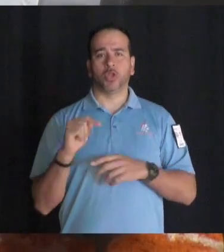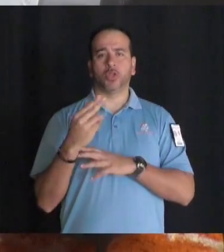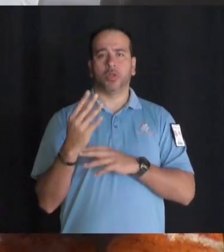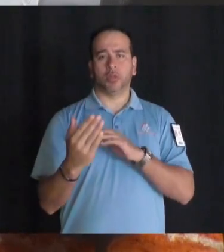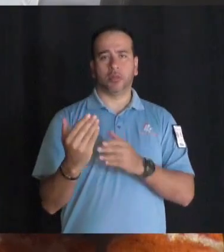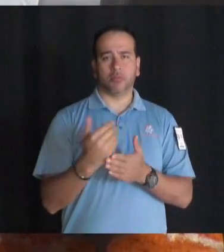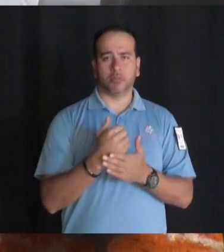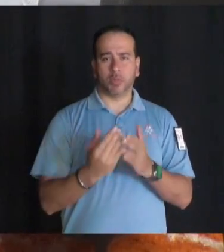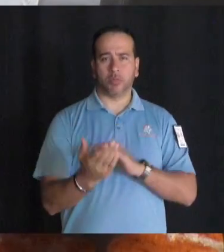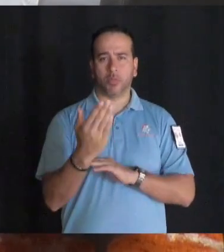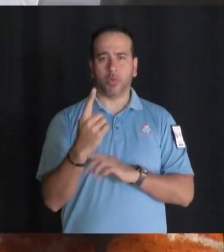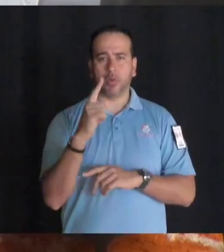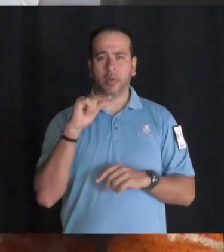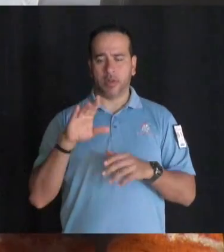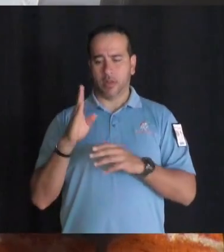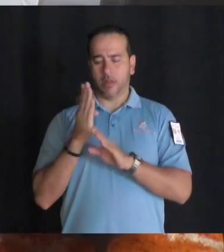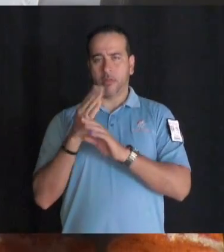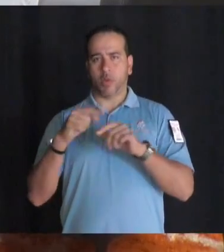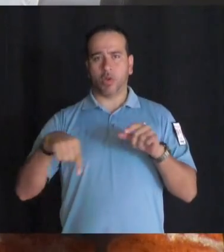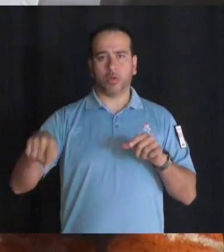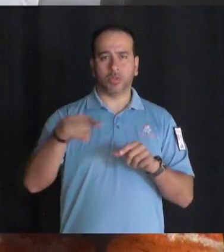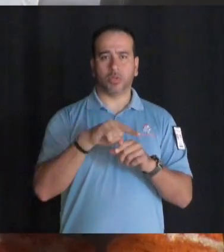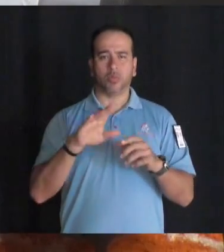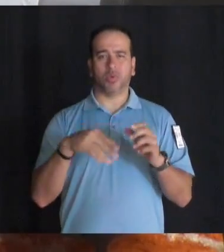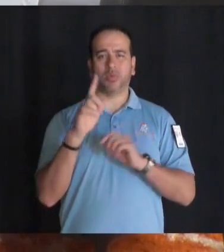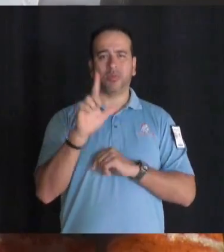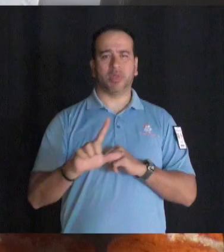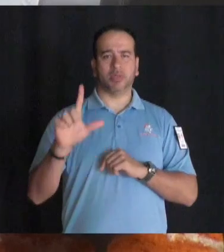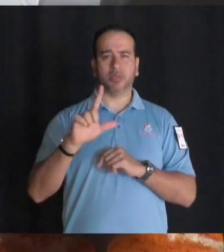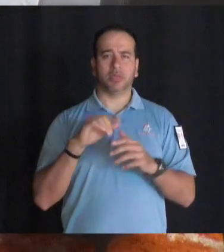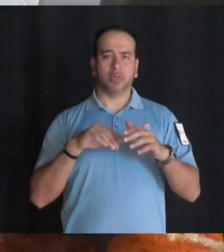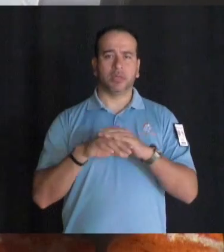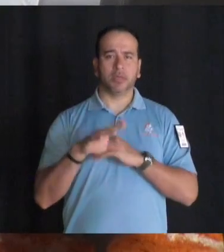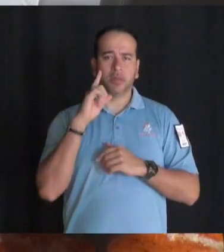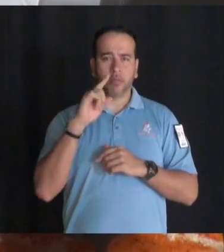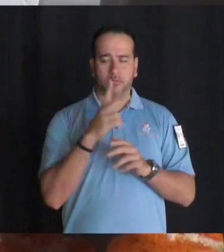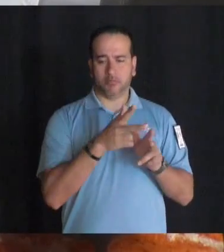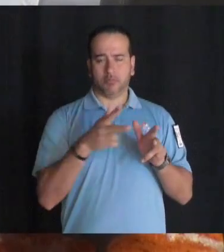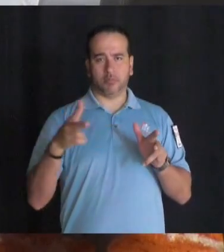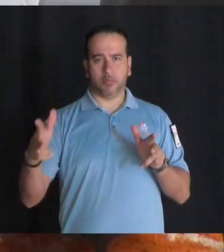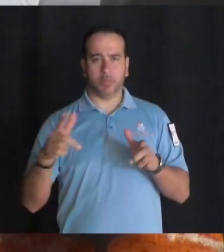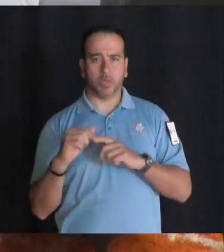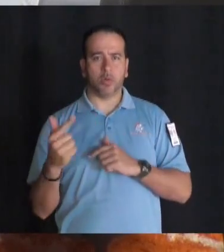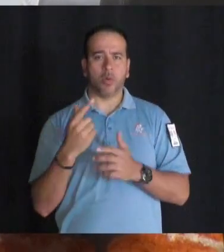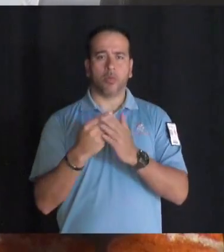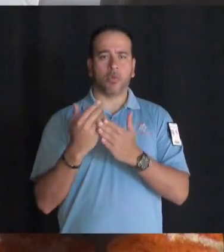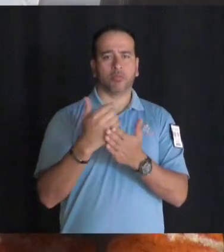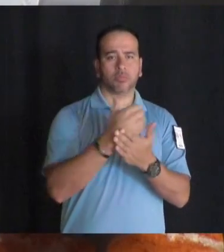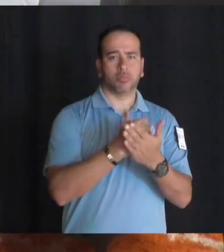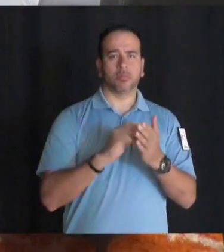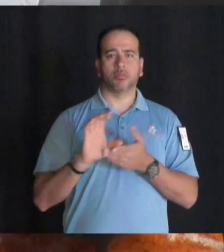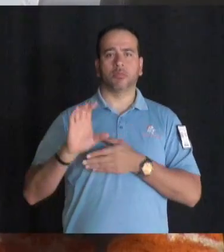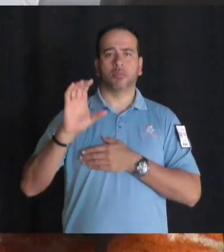from Key Club members in the bus loop, courtyard, or by the media center, and entrance from the student parking lot. All money collected will